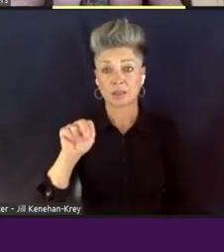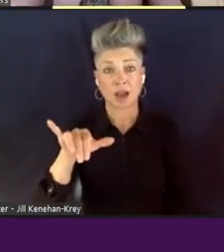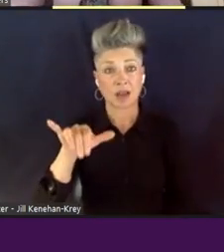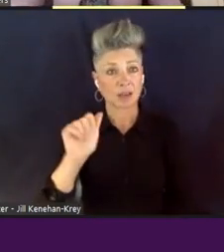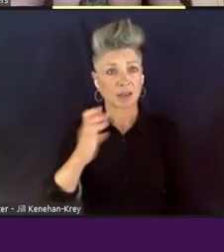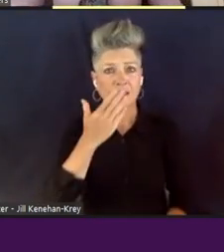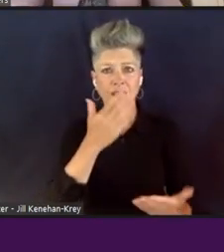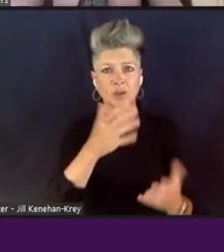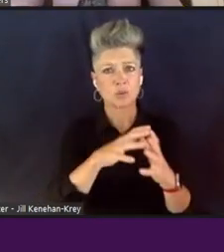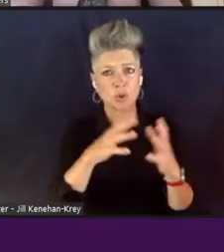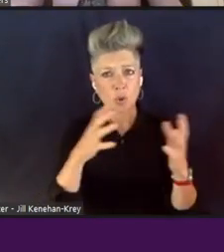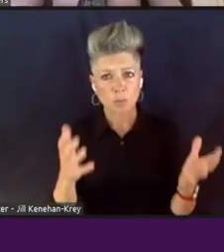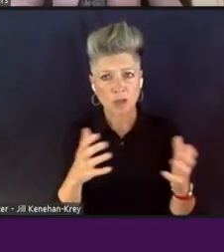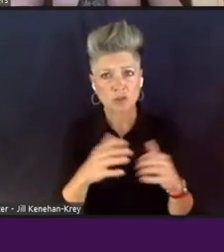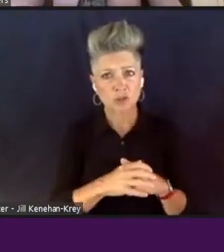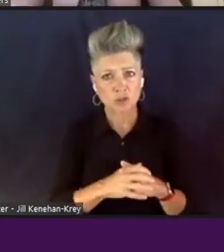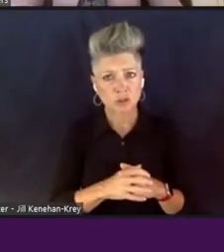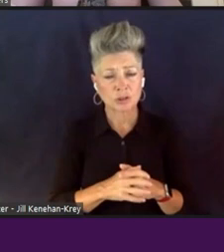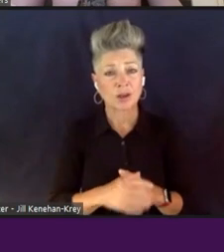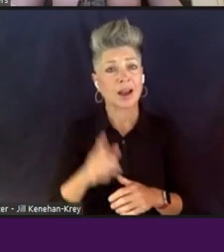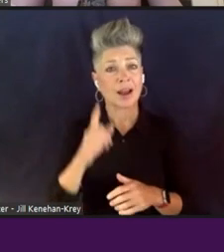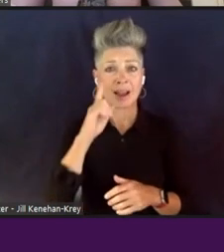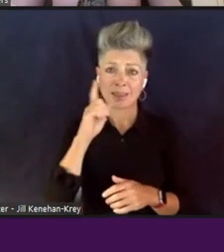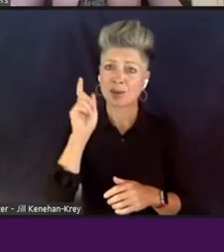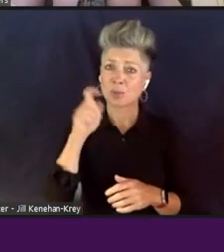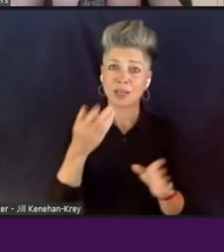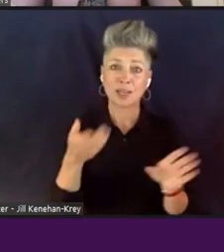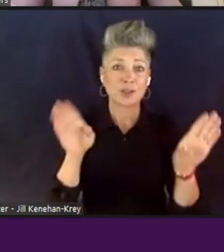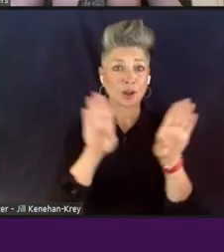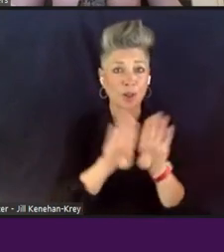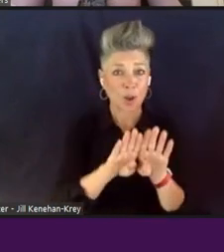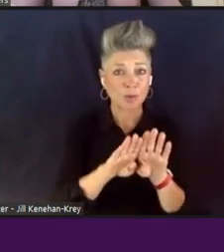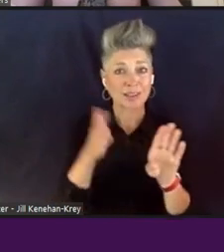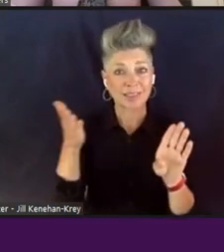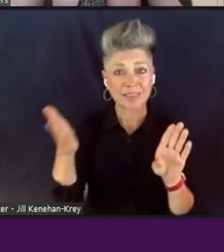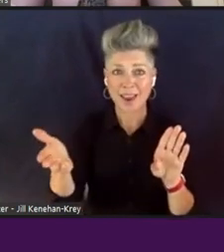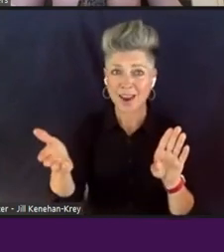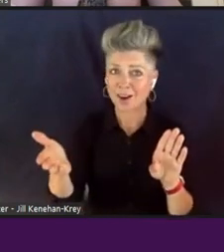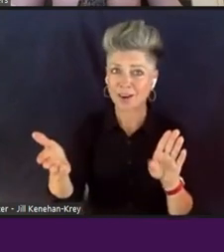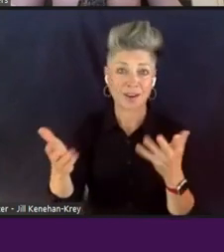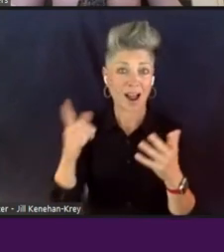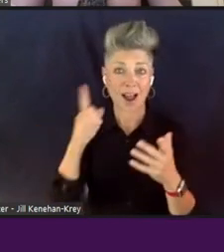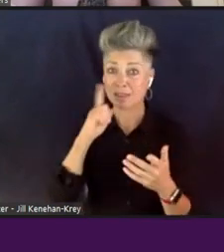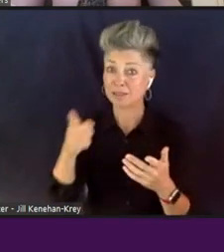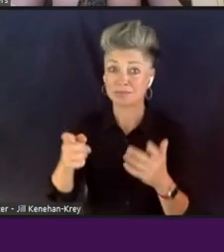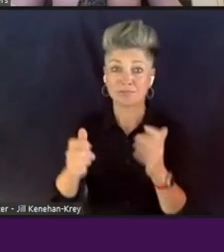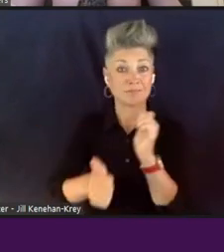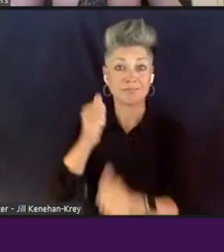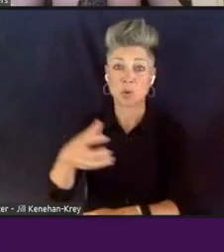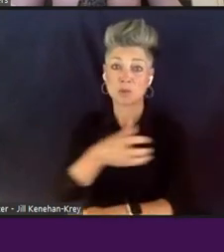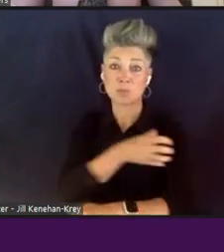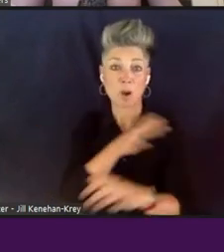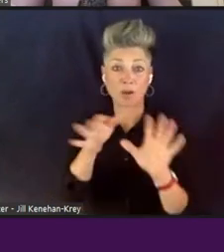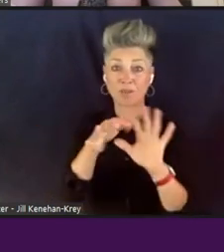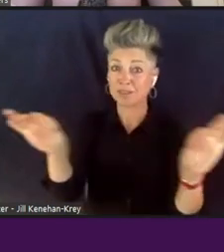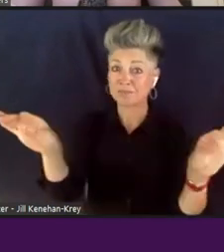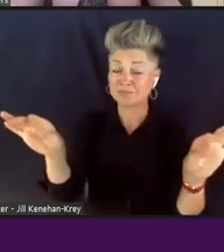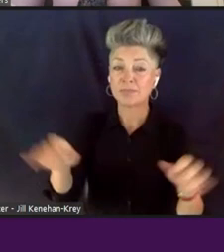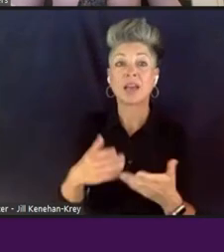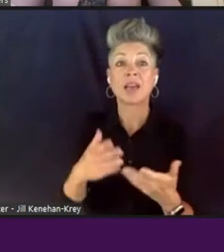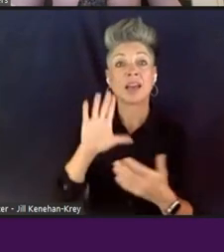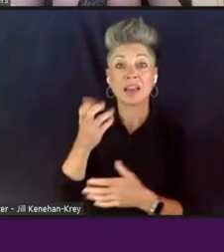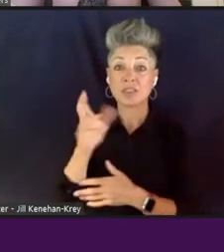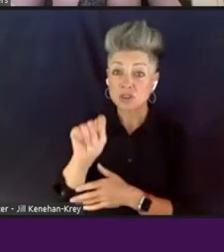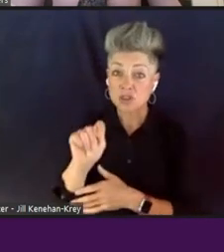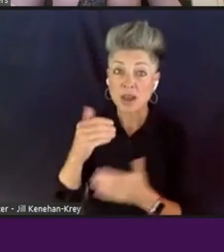going to really close it there. I think it could be said any more powerfully. I do want to say that in the chat, we had